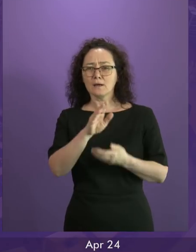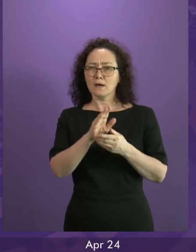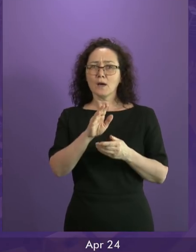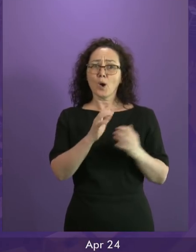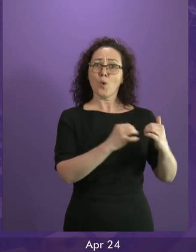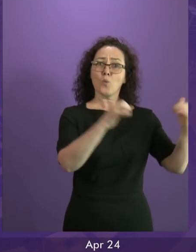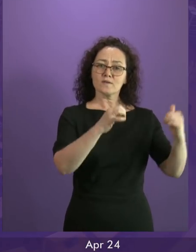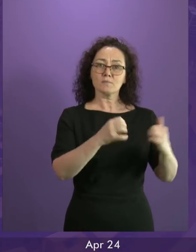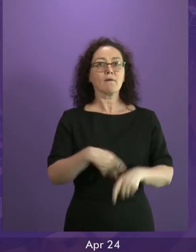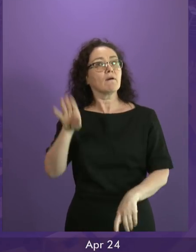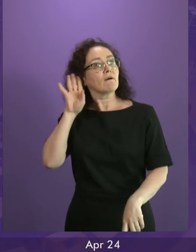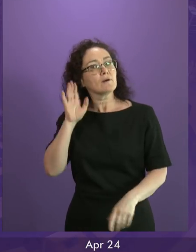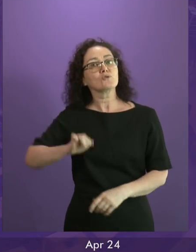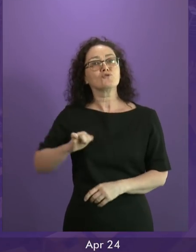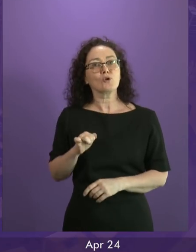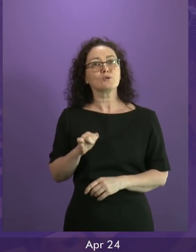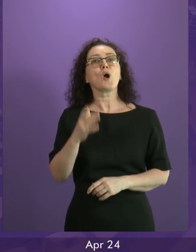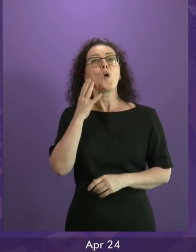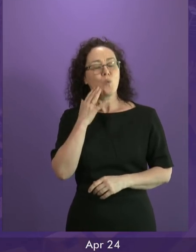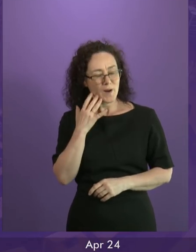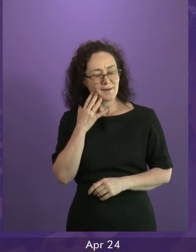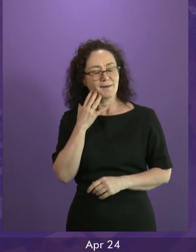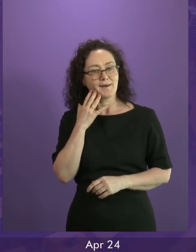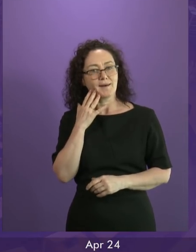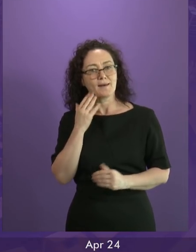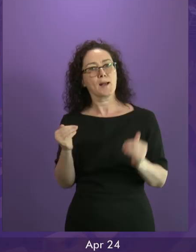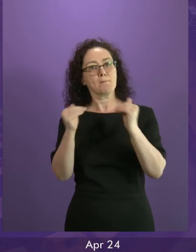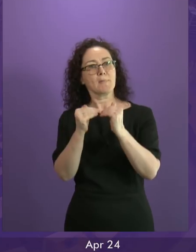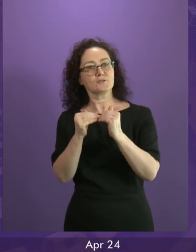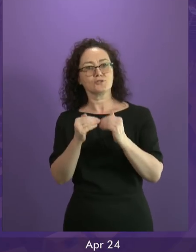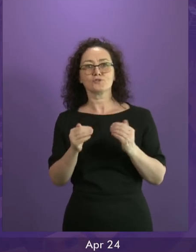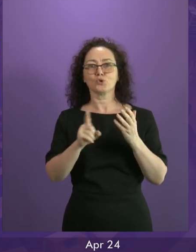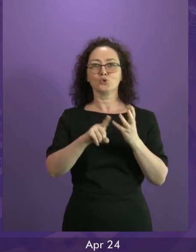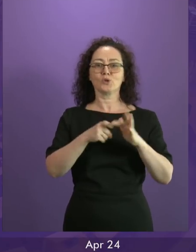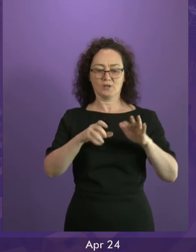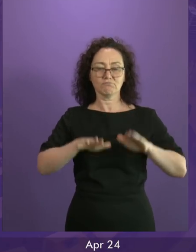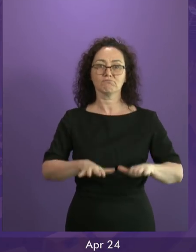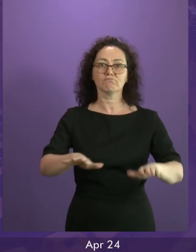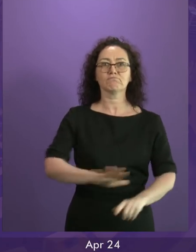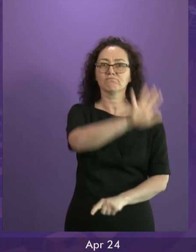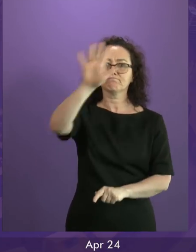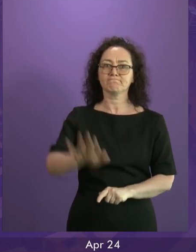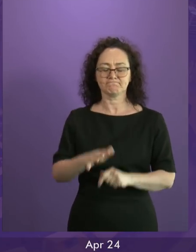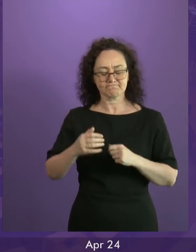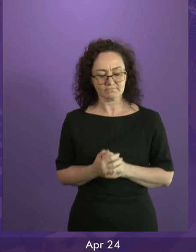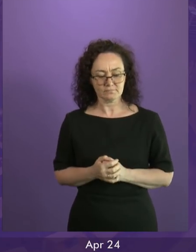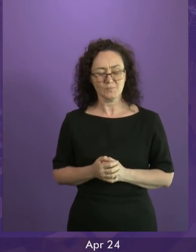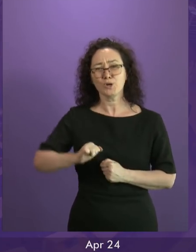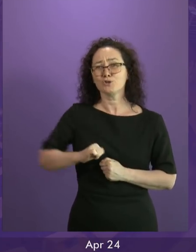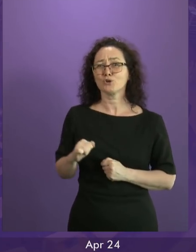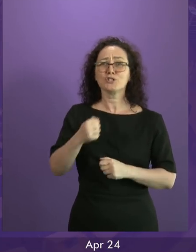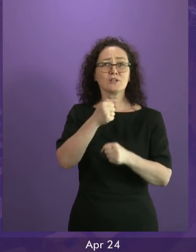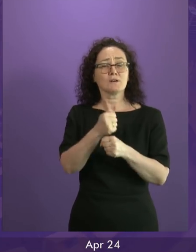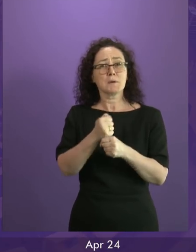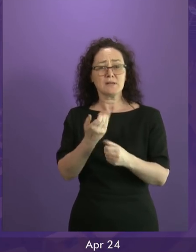if it chimes with the UK majority. If it doesn't, we are outvoted and ignored. The Scottish Government's efforts to find a